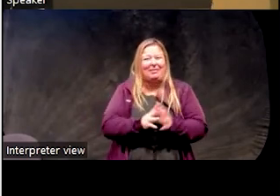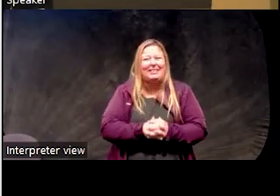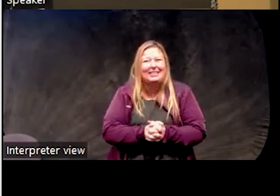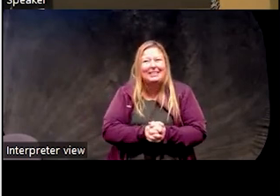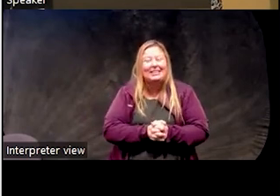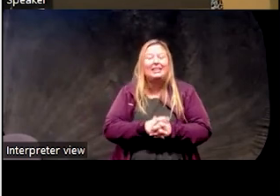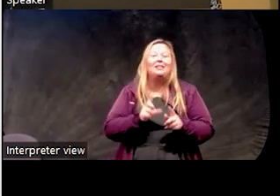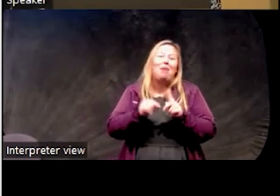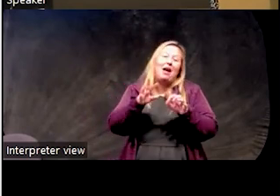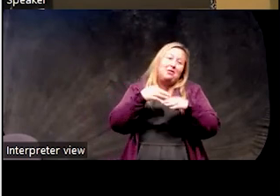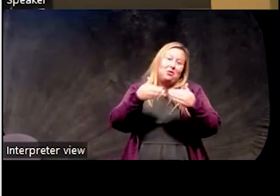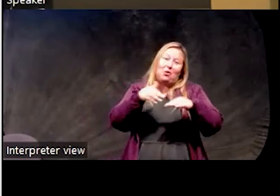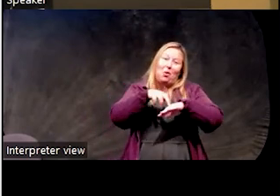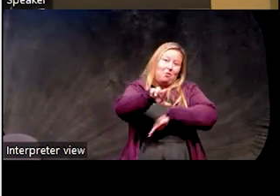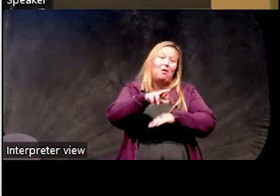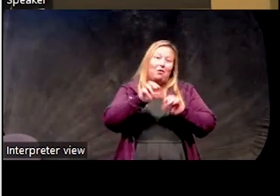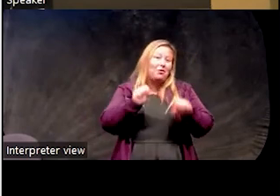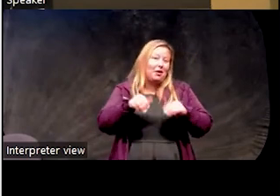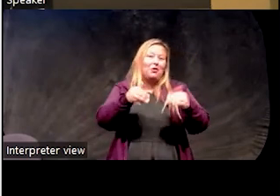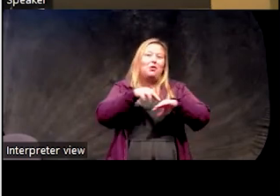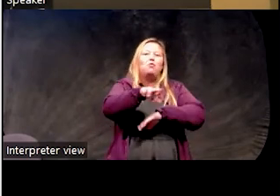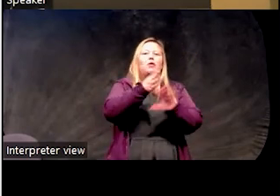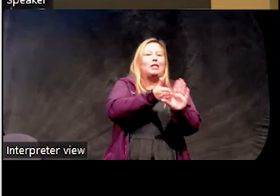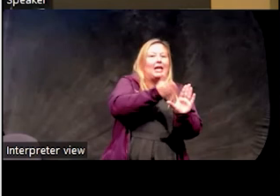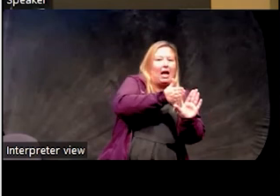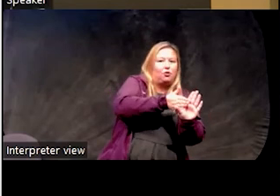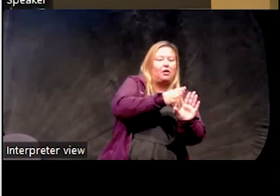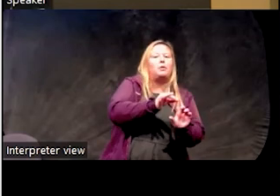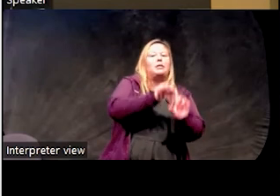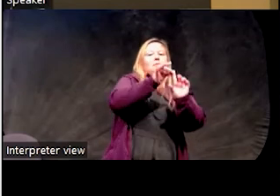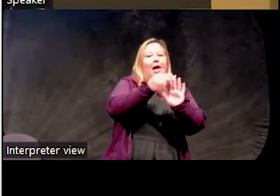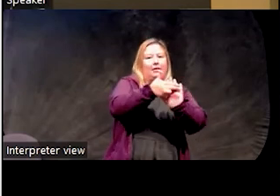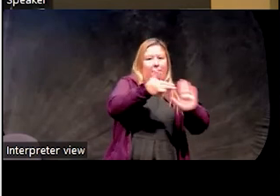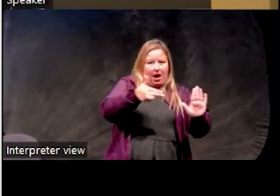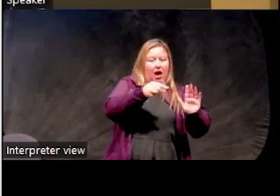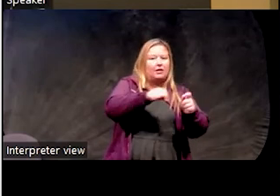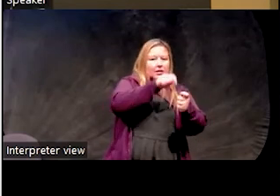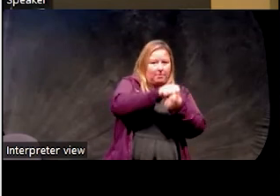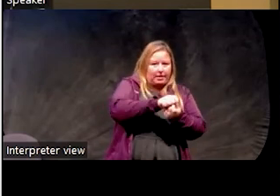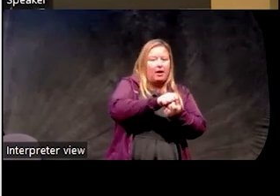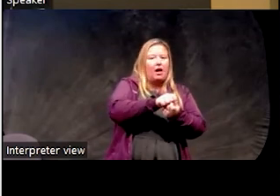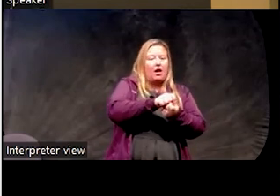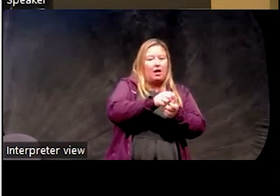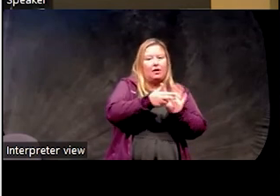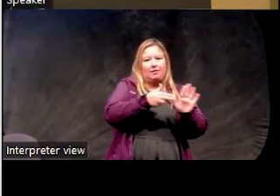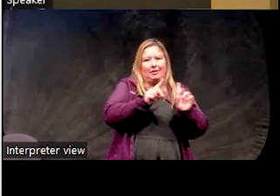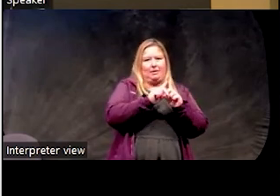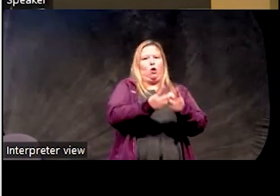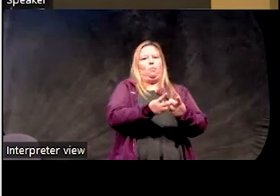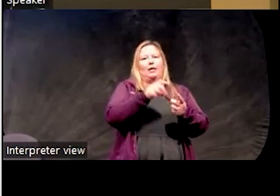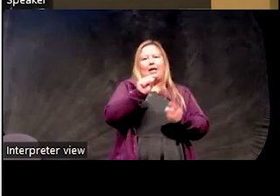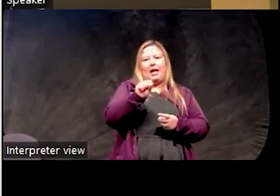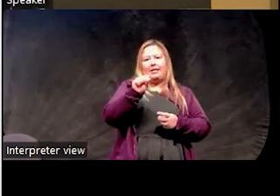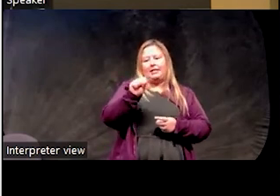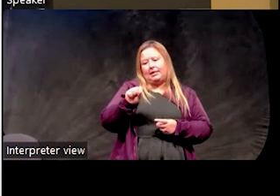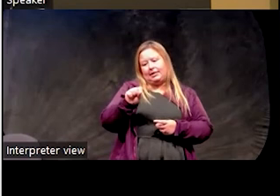Um, but if you want to send her a referral, you would put a referral into psychiatry and special, or specify, um, in the department,